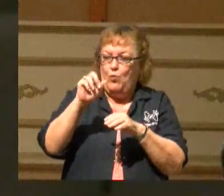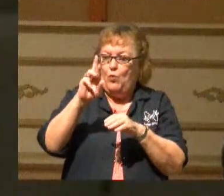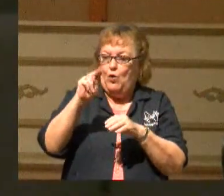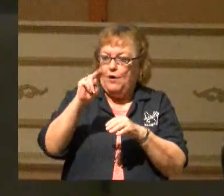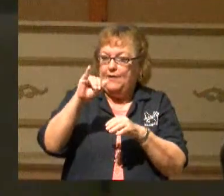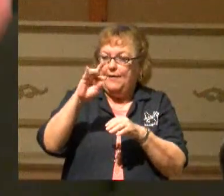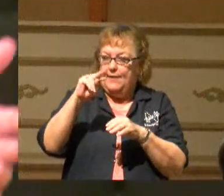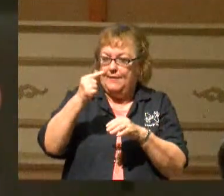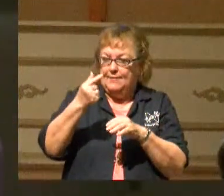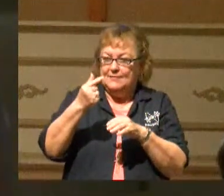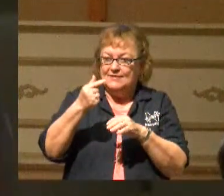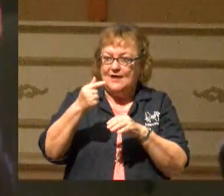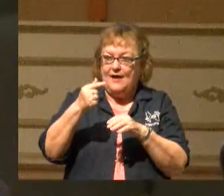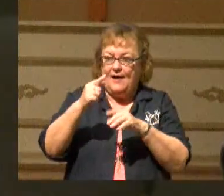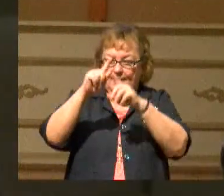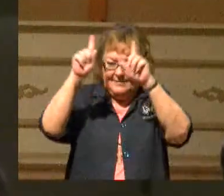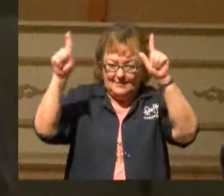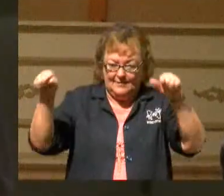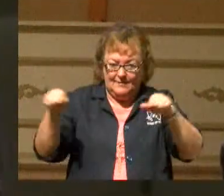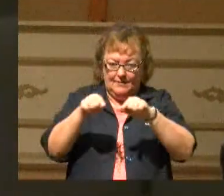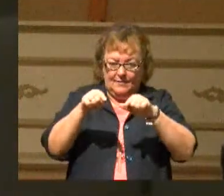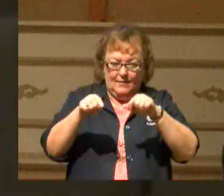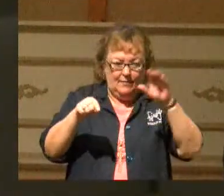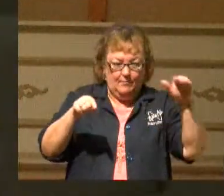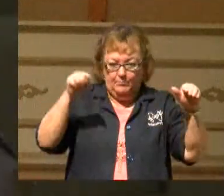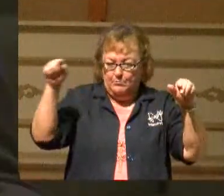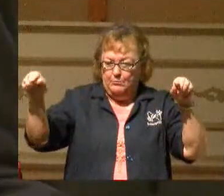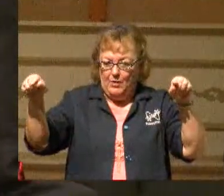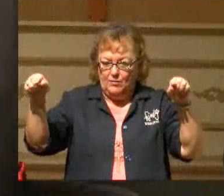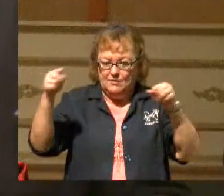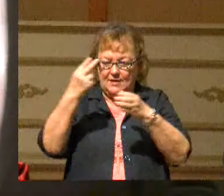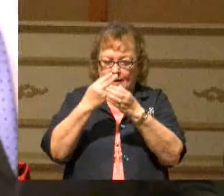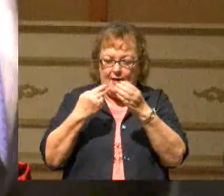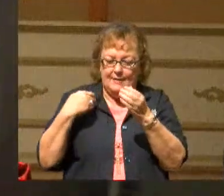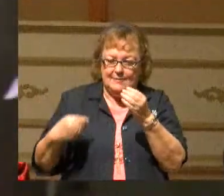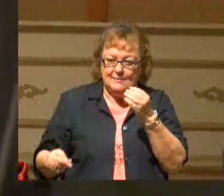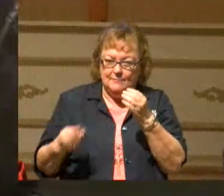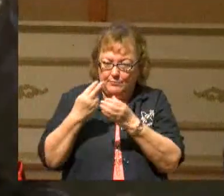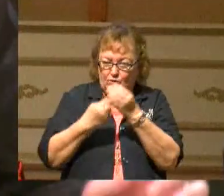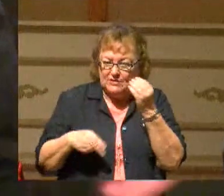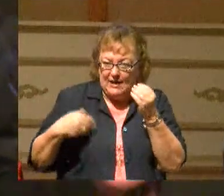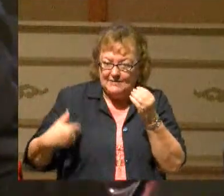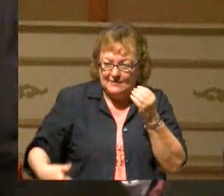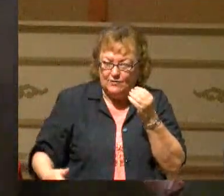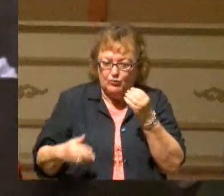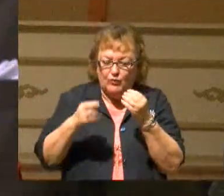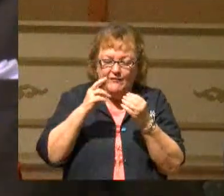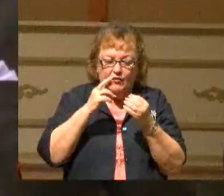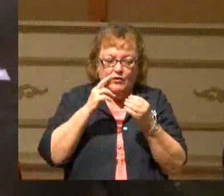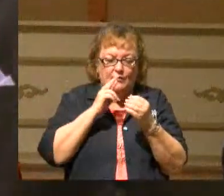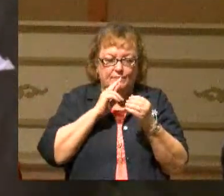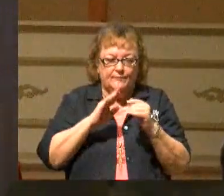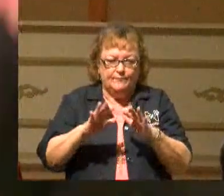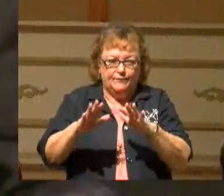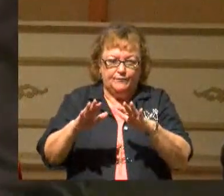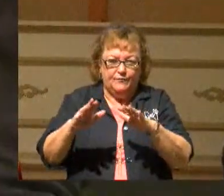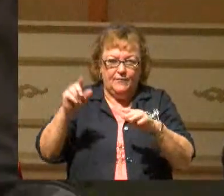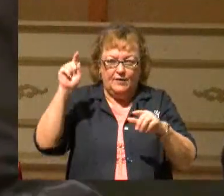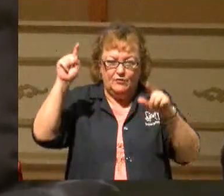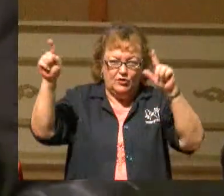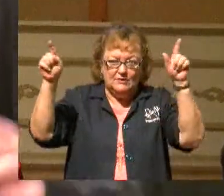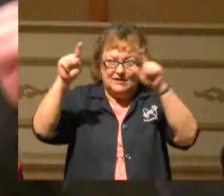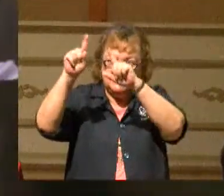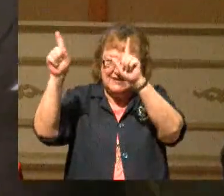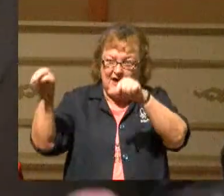posted on both sides of the river. But then there comes a place that there is a sign on both sides,